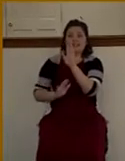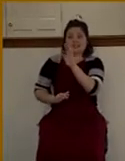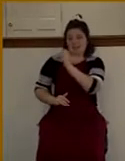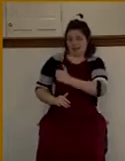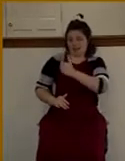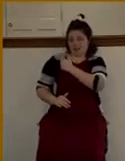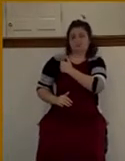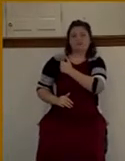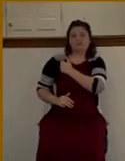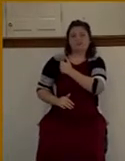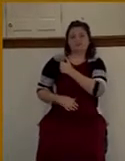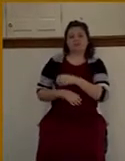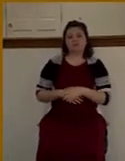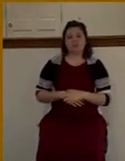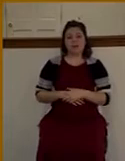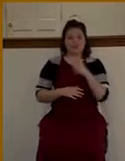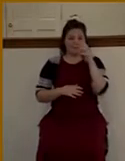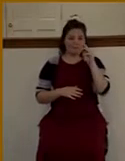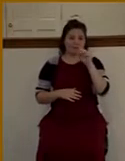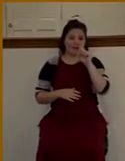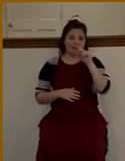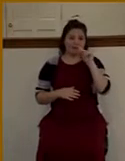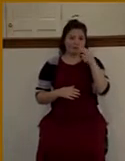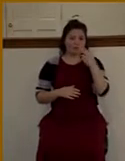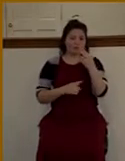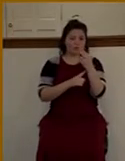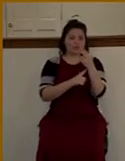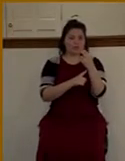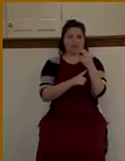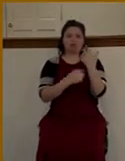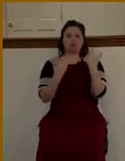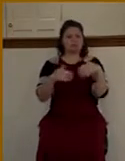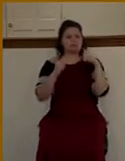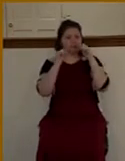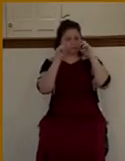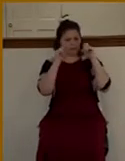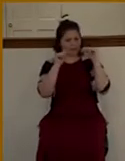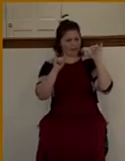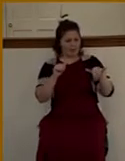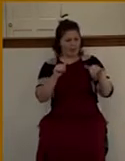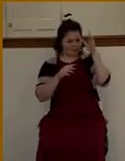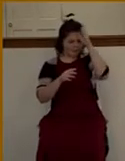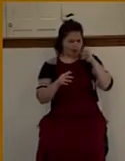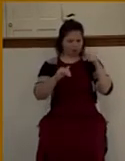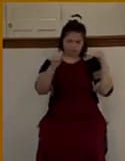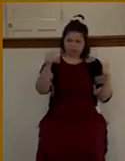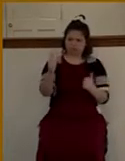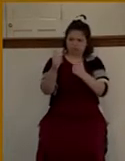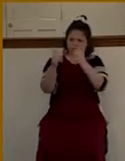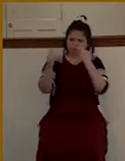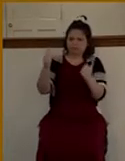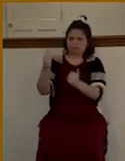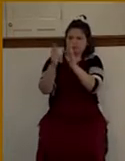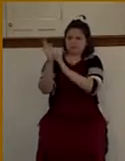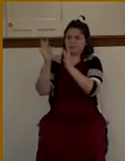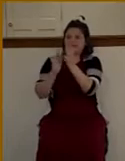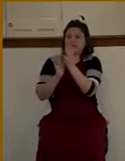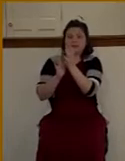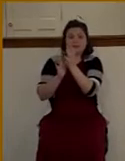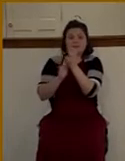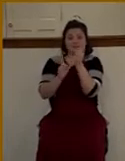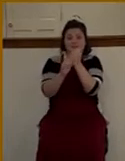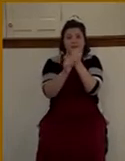Matthew was actually astonished that this man would come out of the crowd and run to Jesus. And the fact that he's running, that he's eager